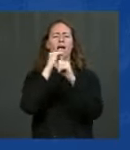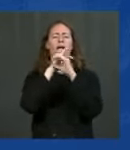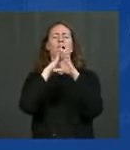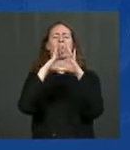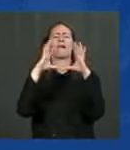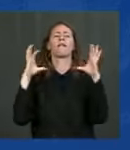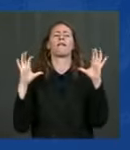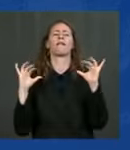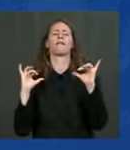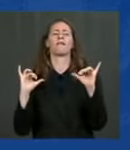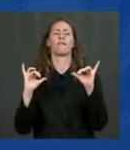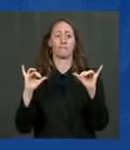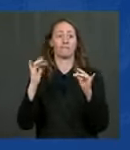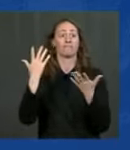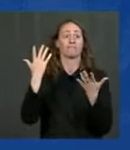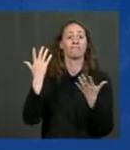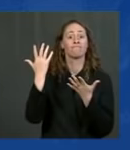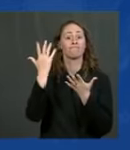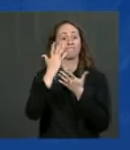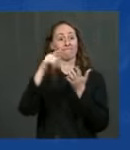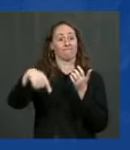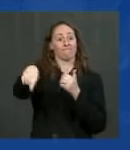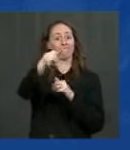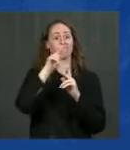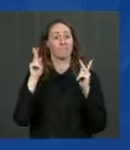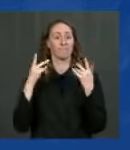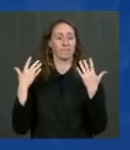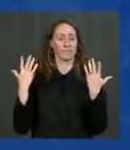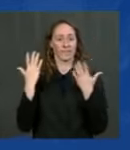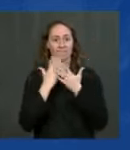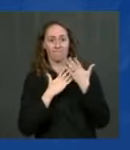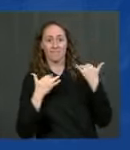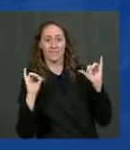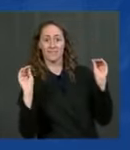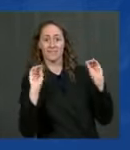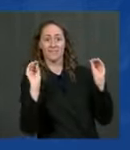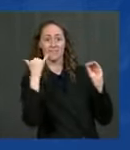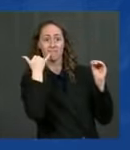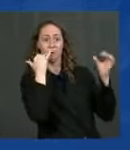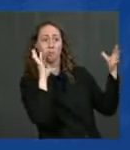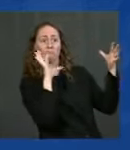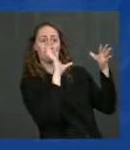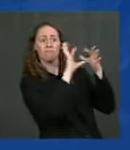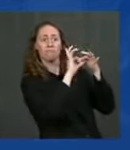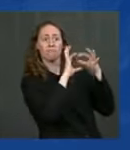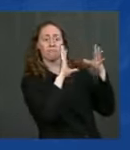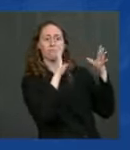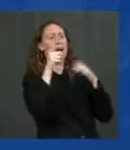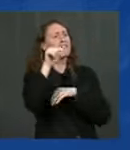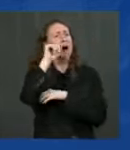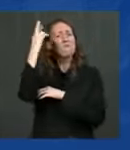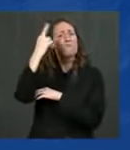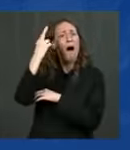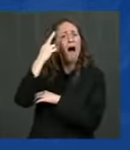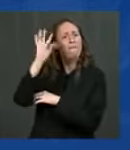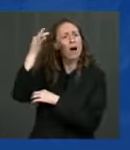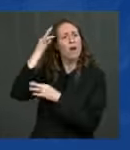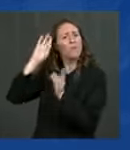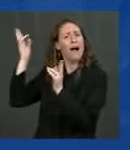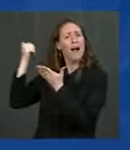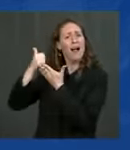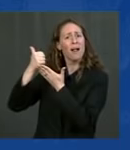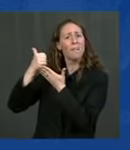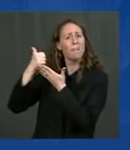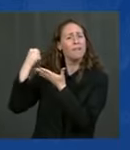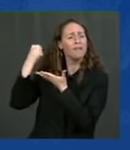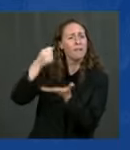connections or unaware of what available help there is right now to get them. The FEMA director and I were just talking to them we're gonna make sure